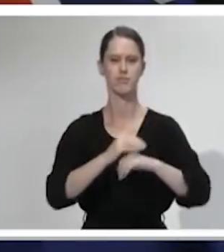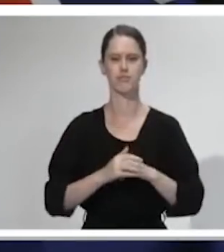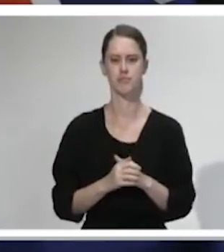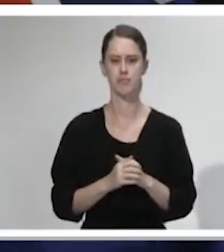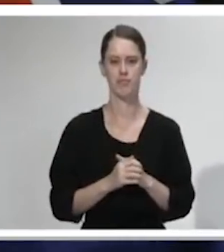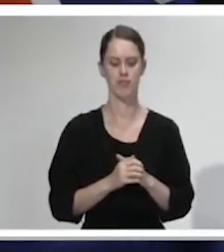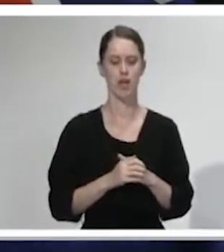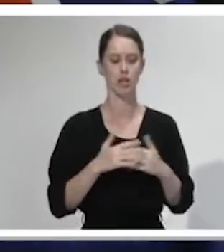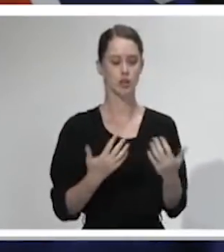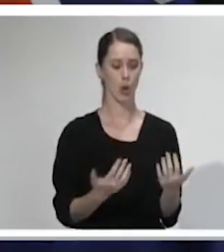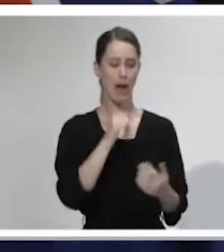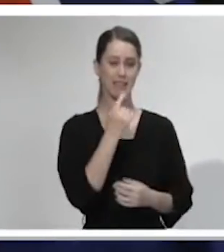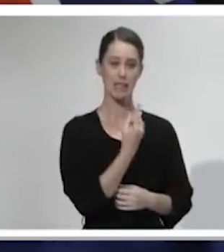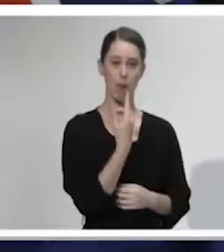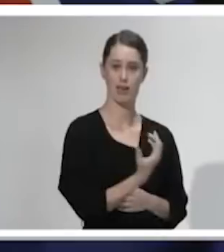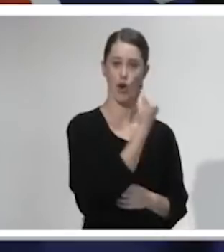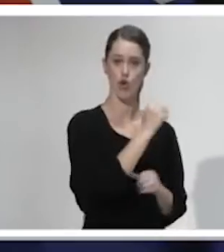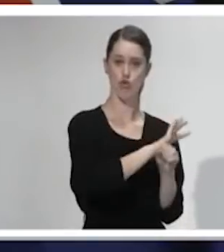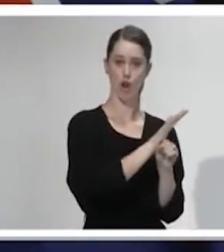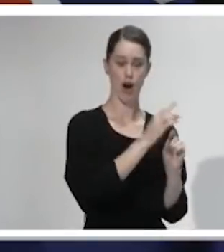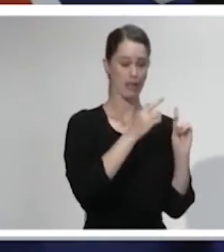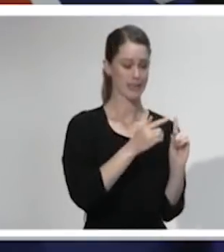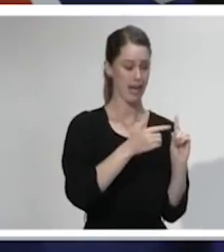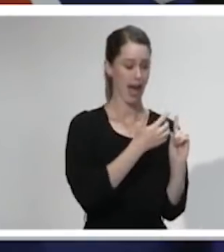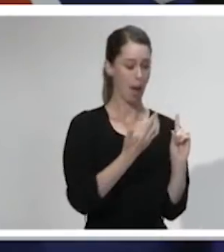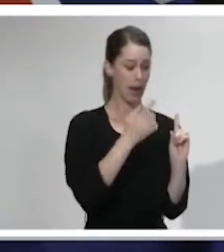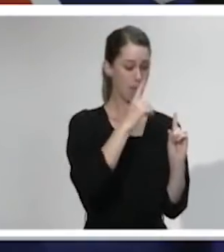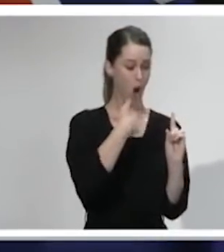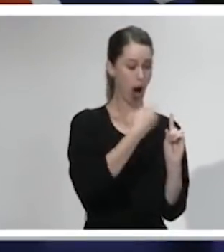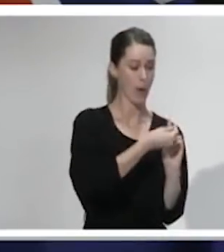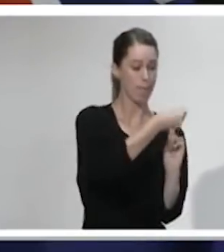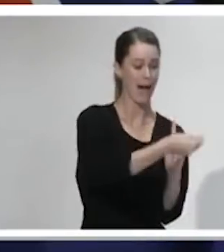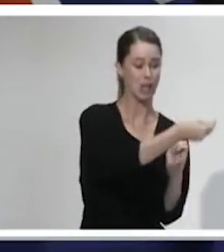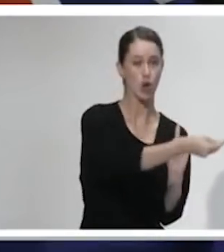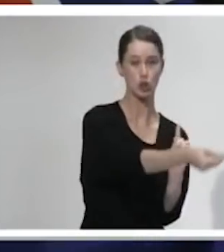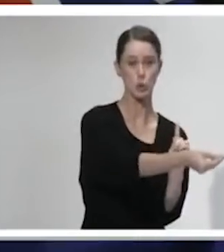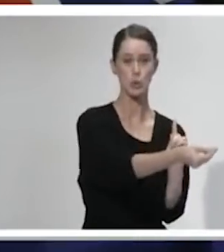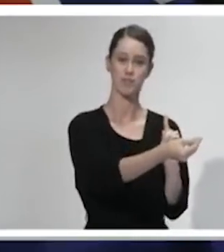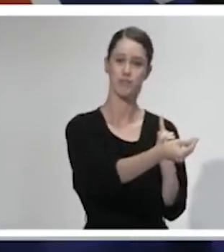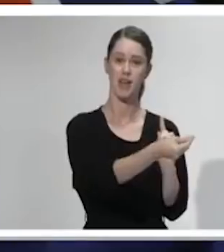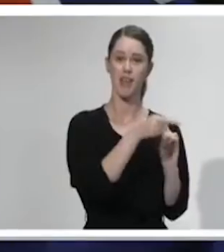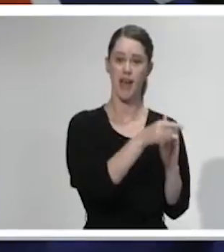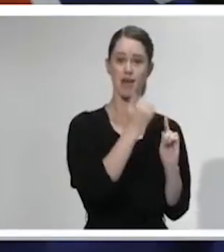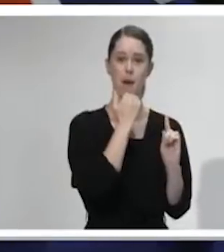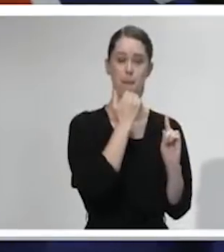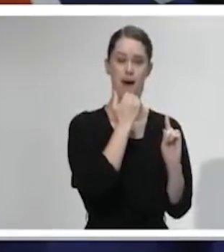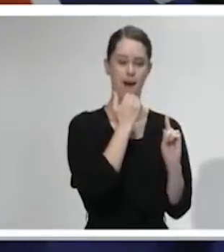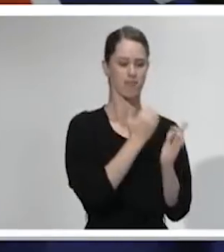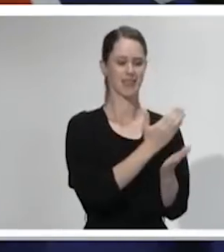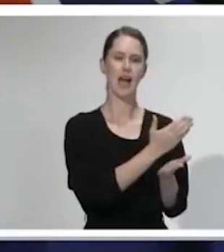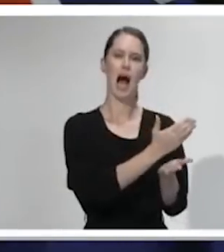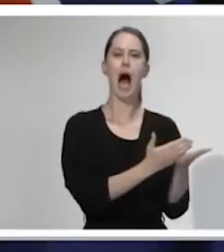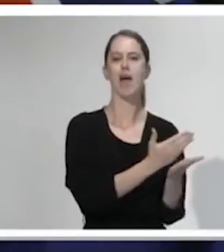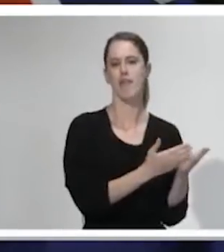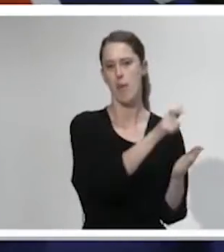that is the number of cases that each person with the virus passes it onto, is now 0.48.